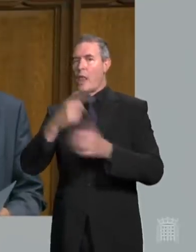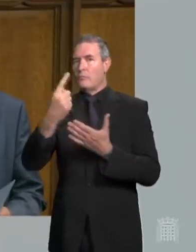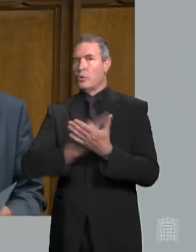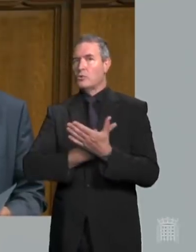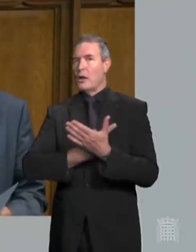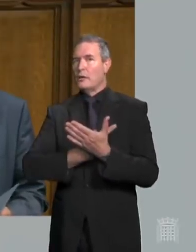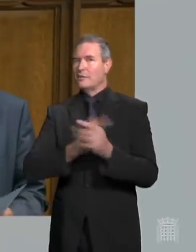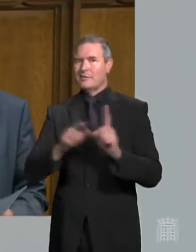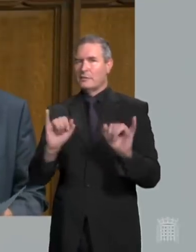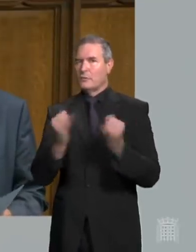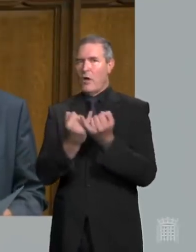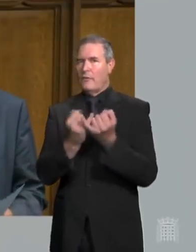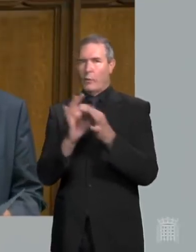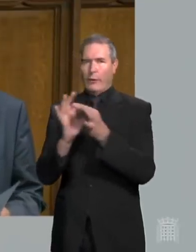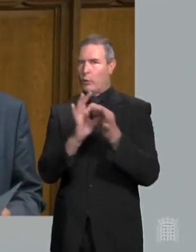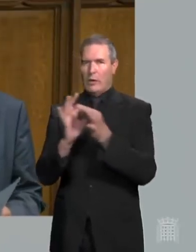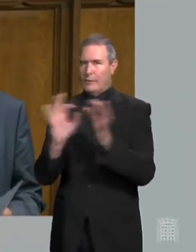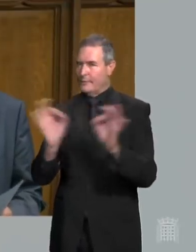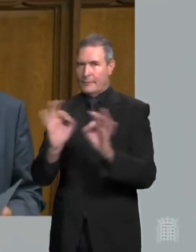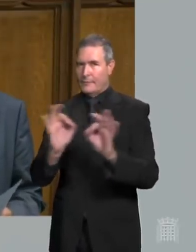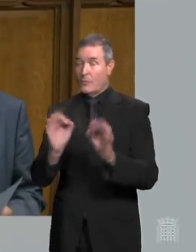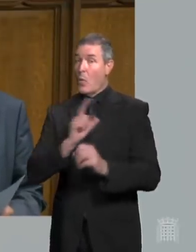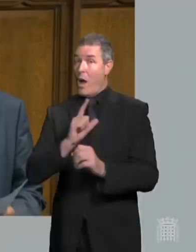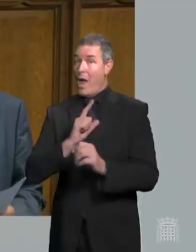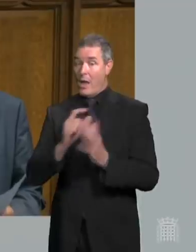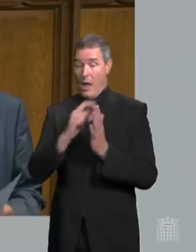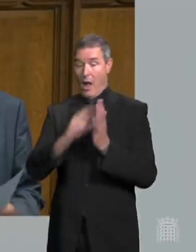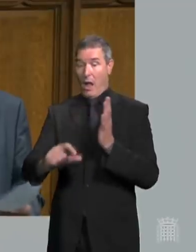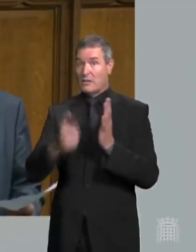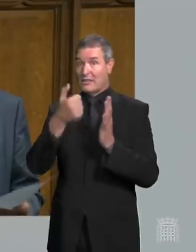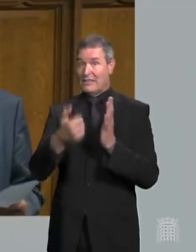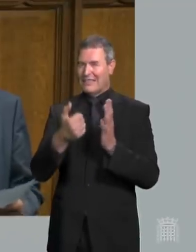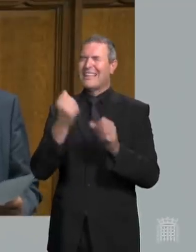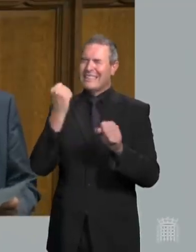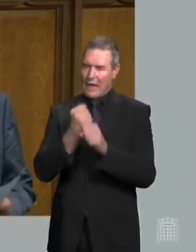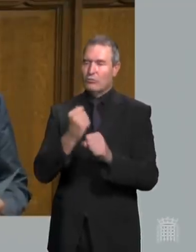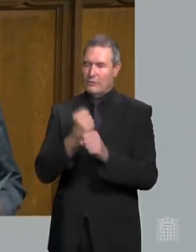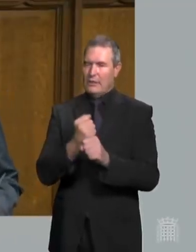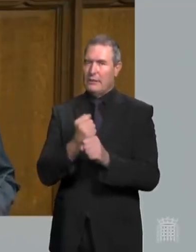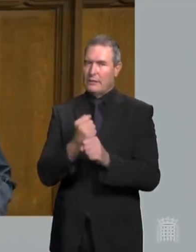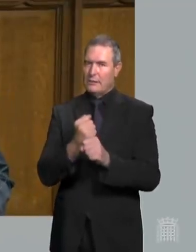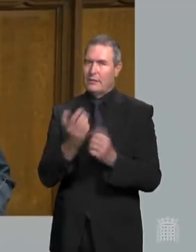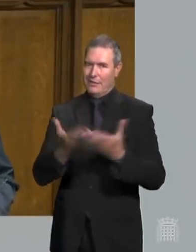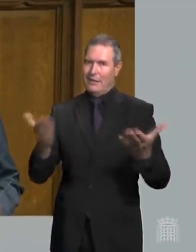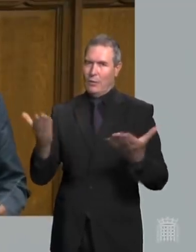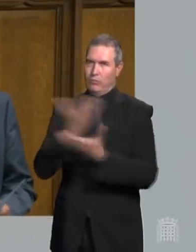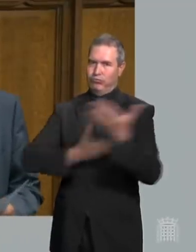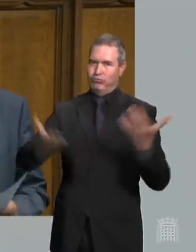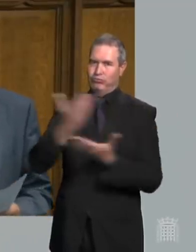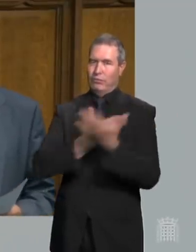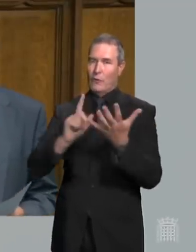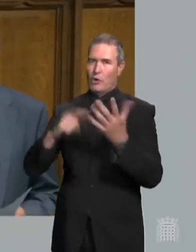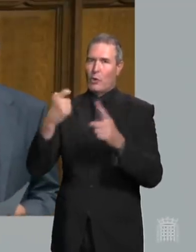not in conflict with the Act of Union because Article 6 which guaranteed equal trade across the United Kingdom